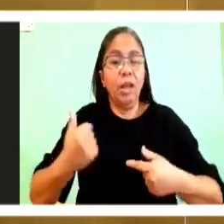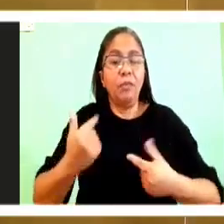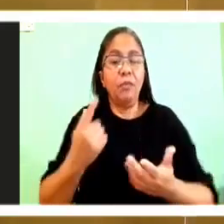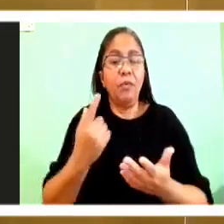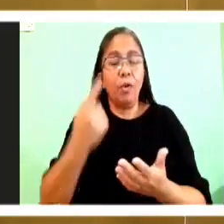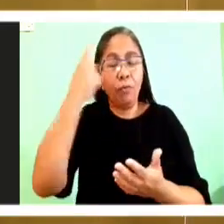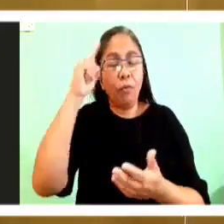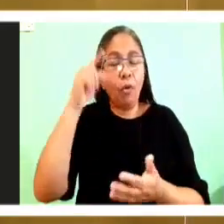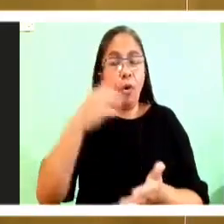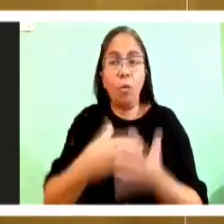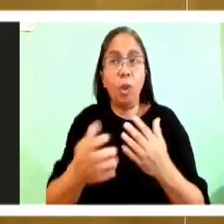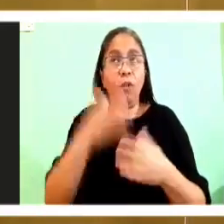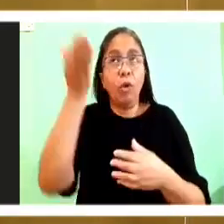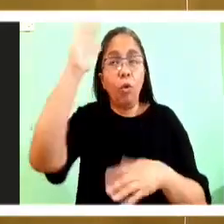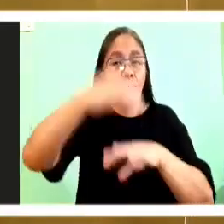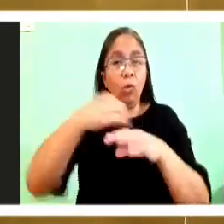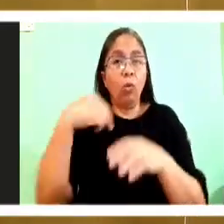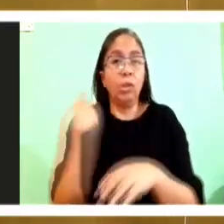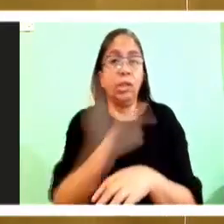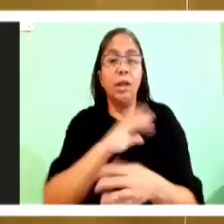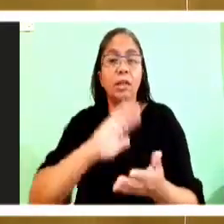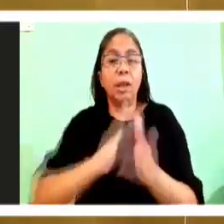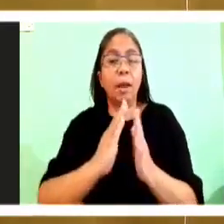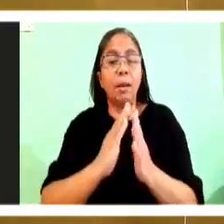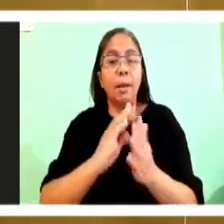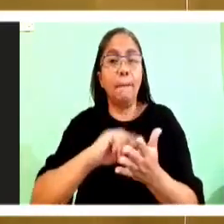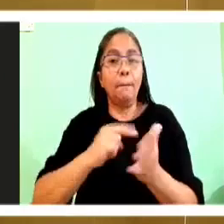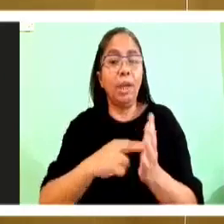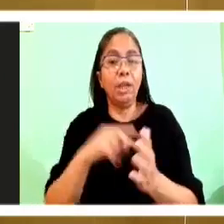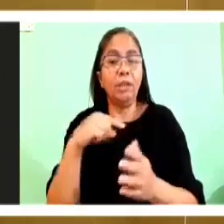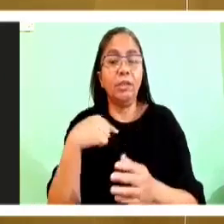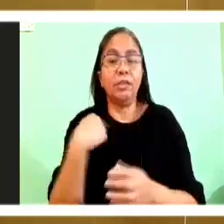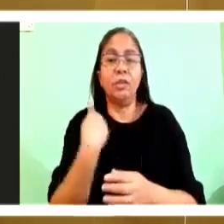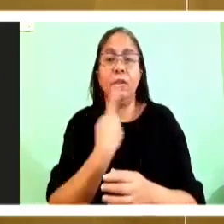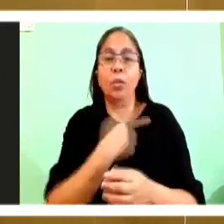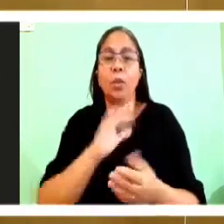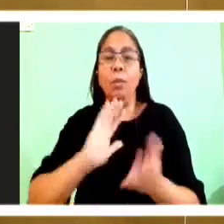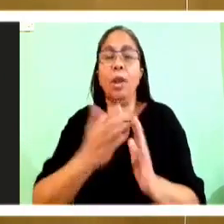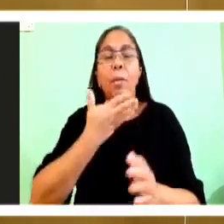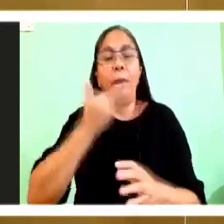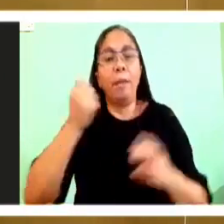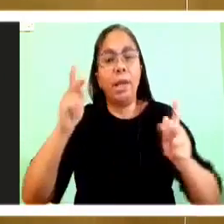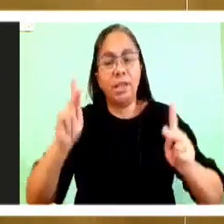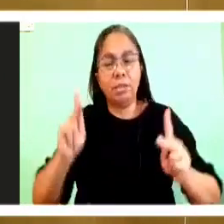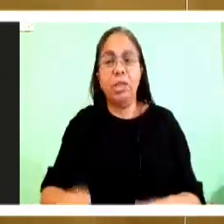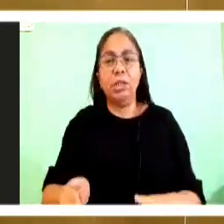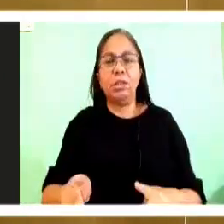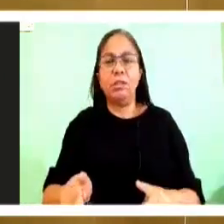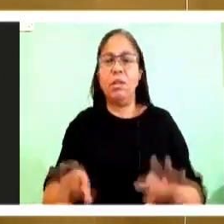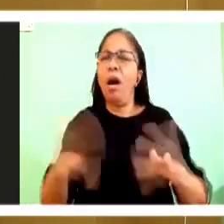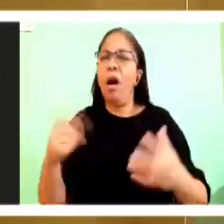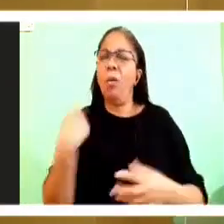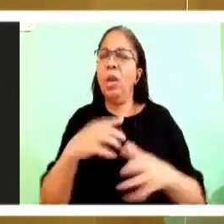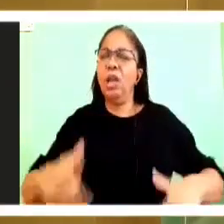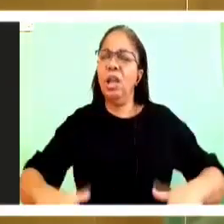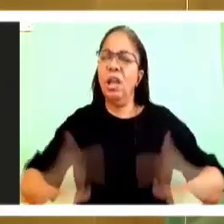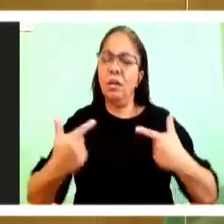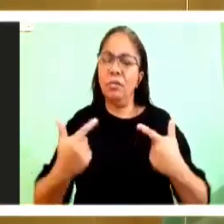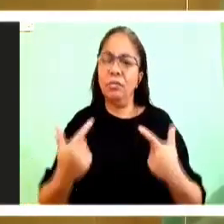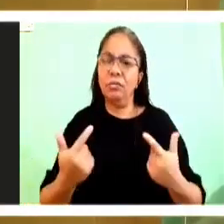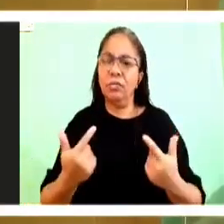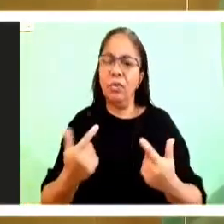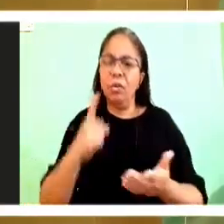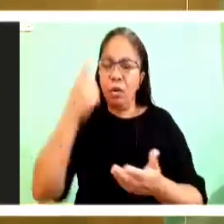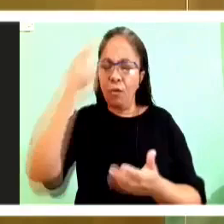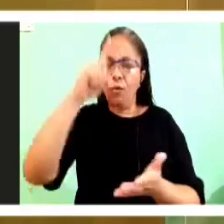version of ourselves. And how do we live by our vocation? Well like Peter like Isaiah